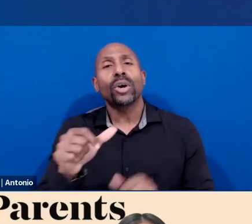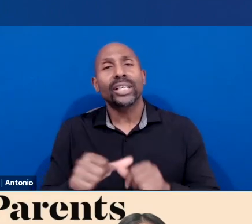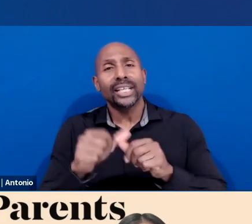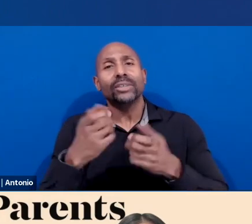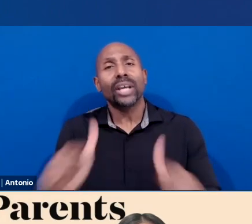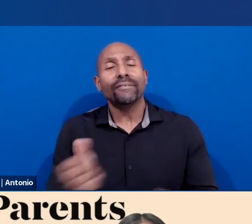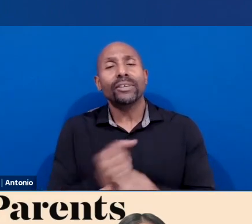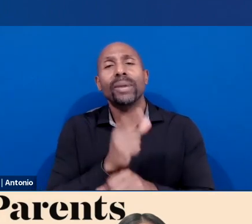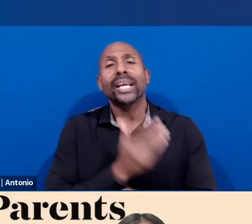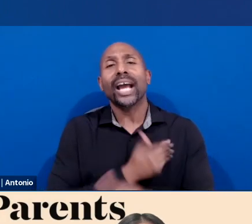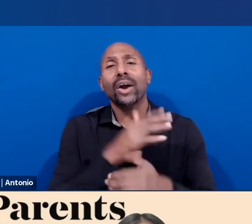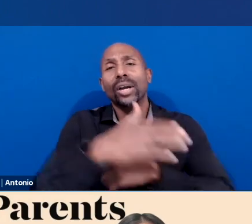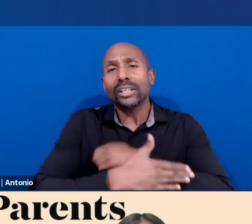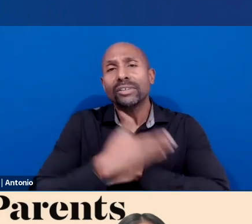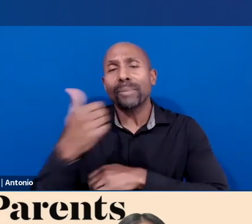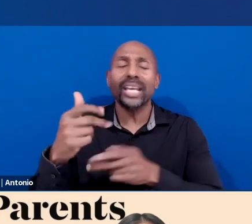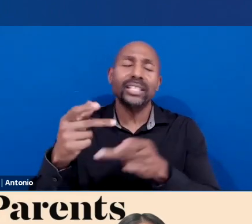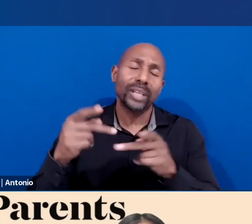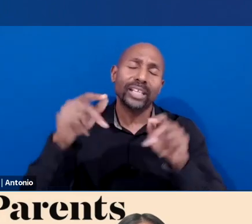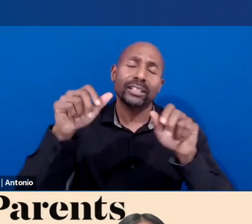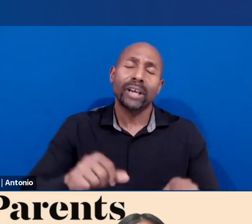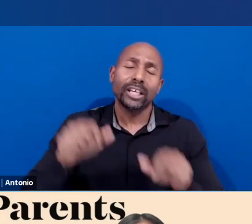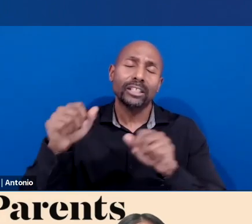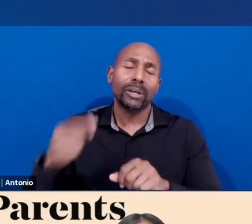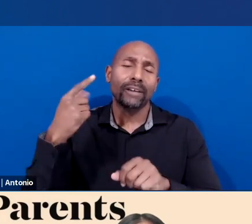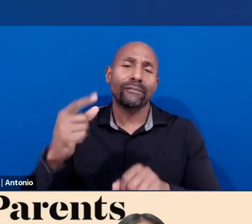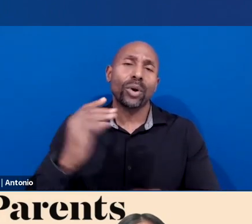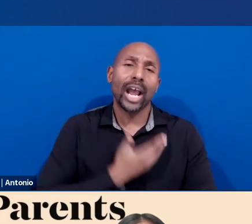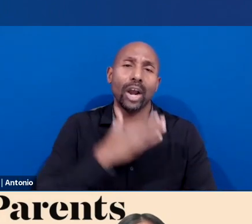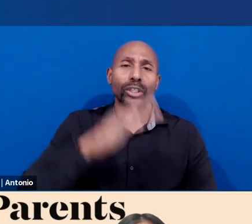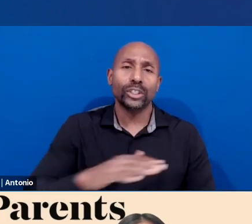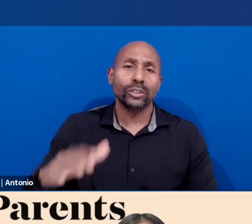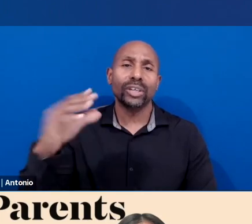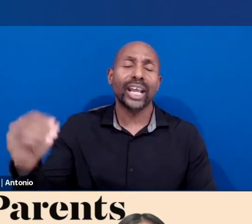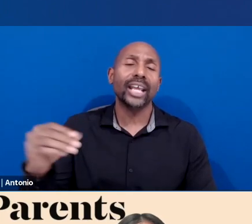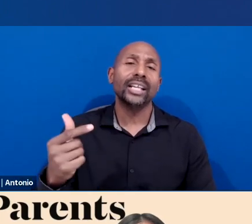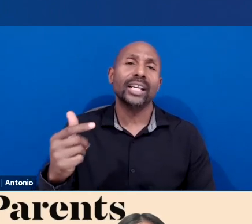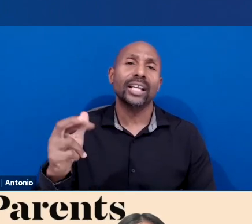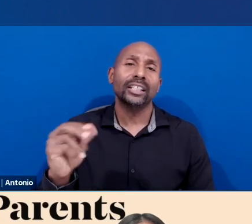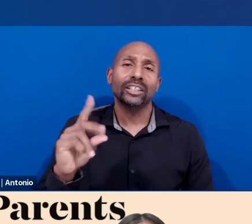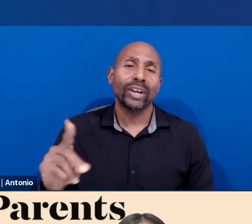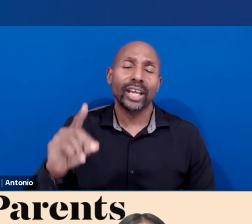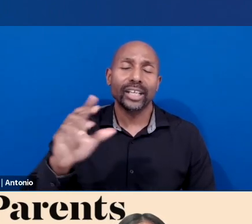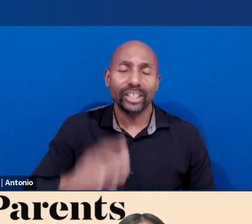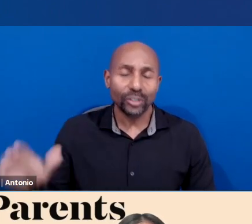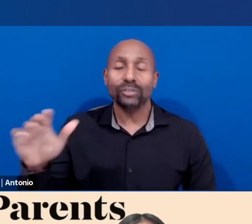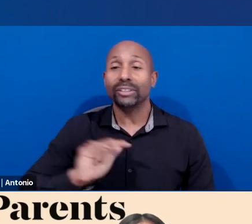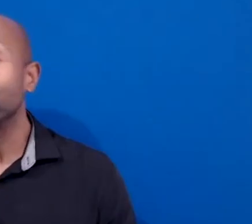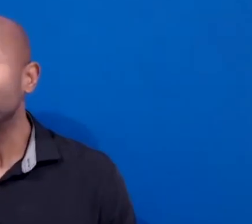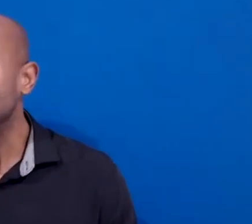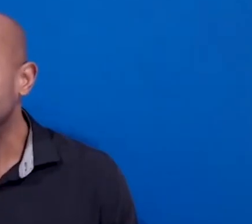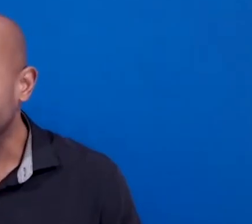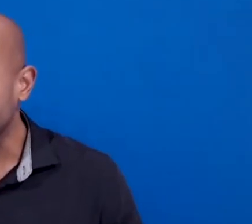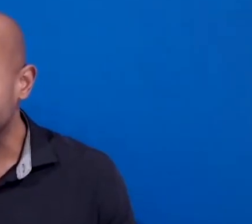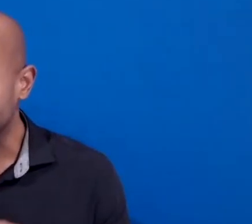to make our country the best place possible for our children and grandchildren. Back to you, Grace.